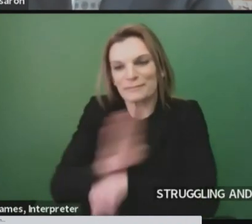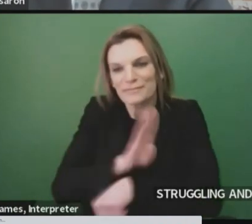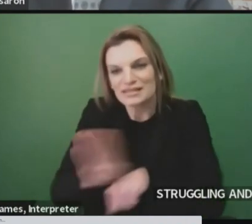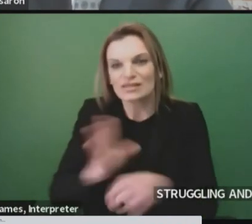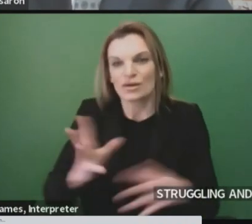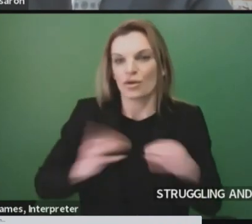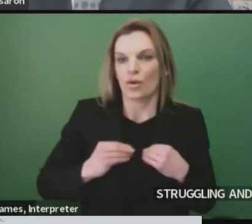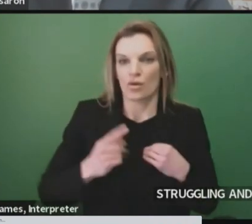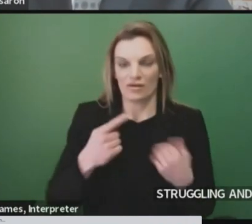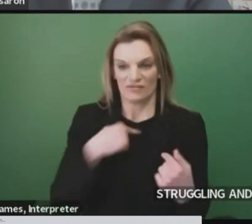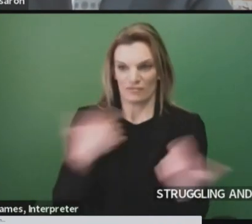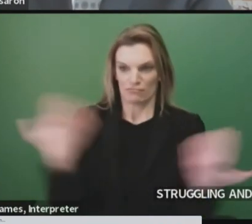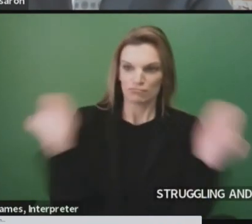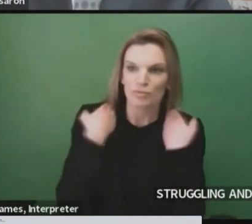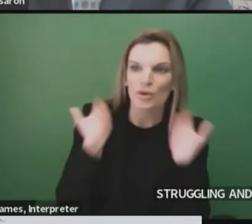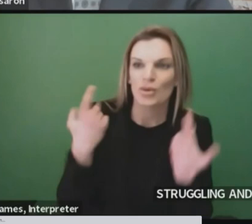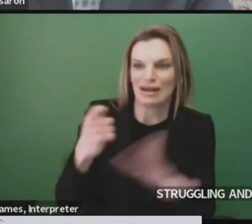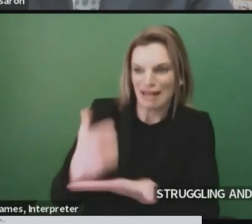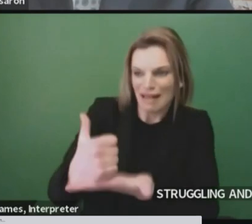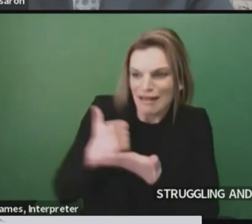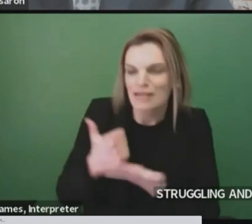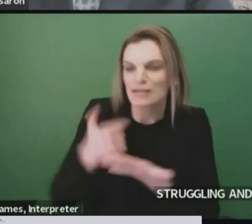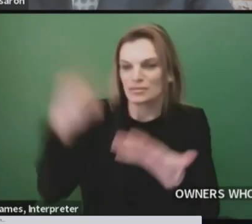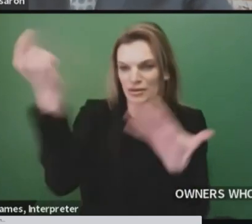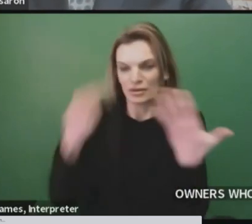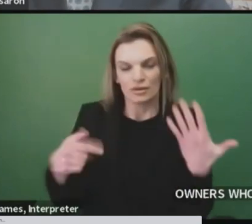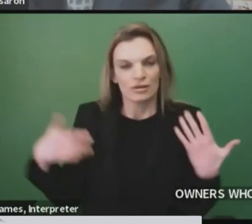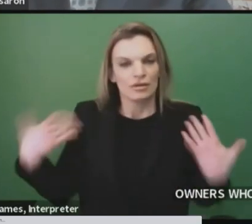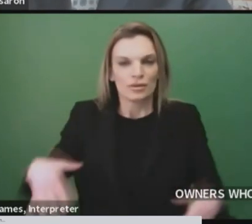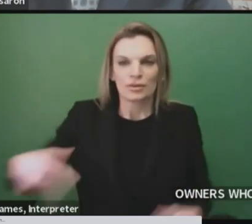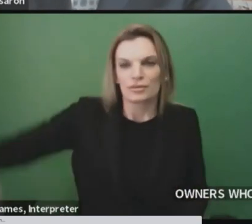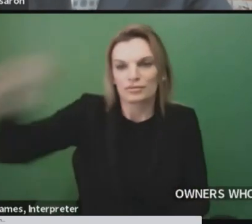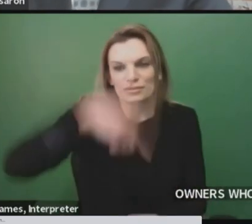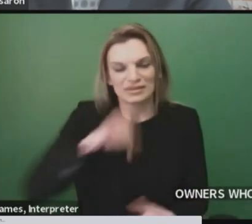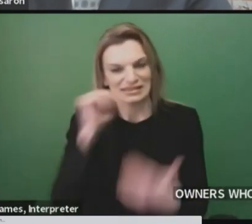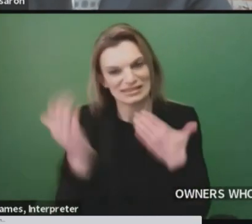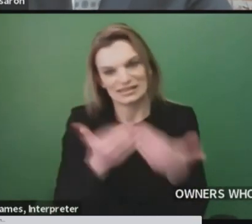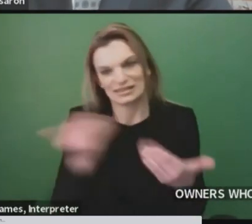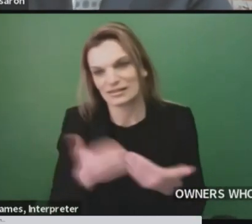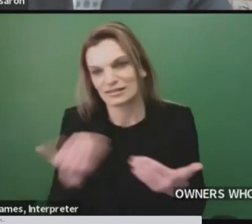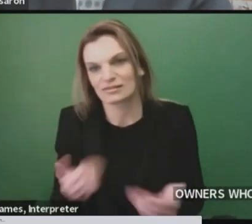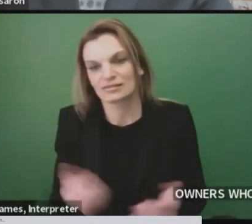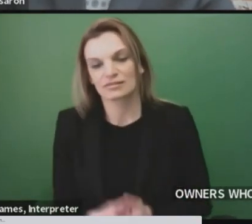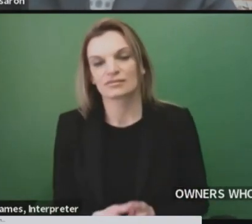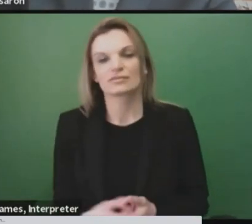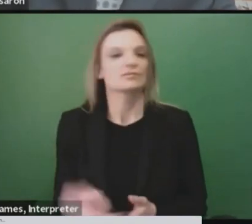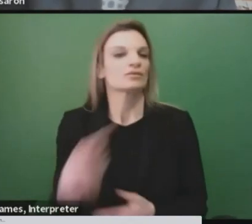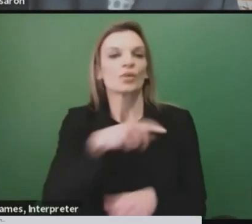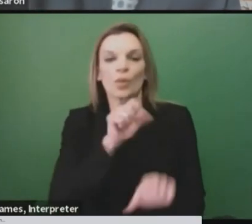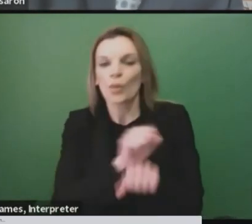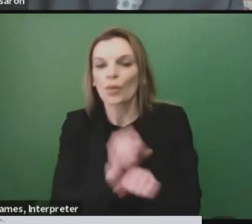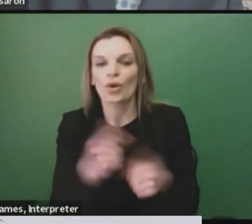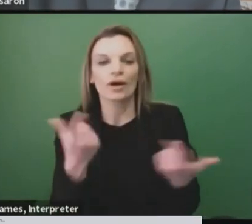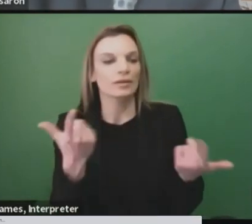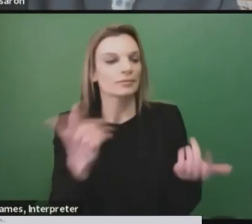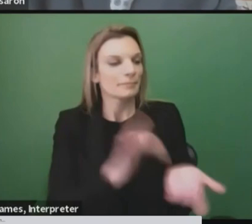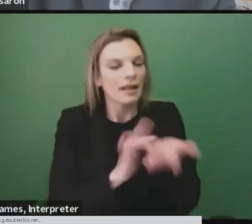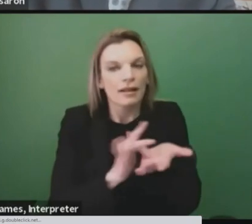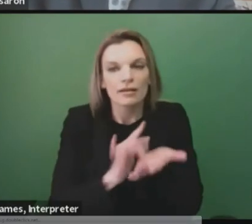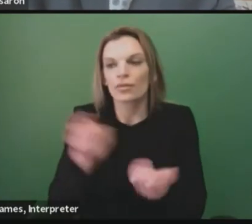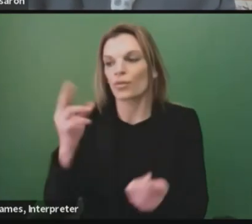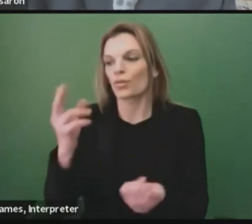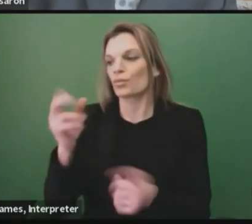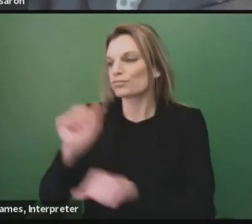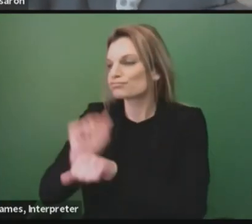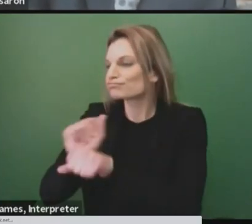Every single one of us knows someone who's been hit hard by this pandemic. A health care worker, a grocery store employee, a business owner who spent their entire